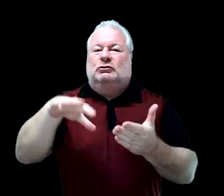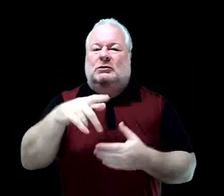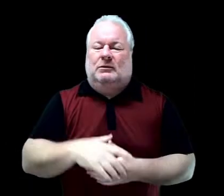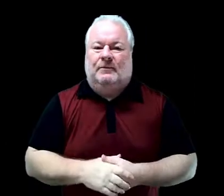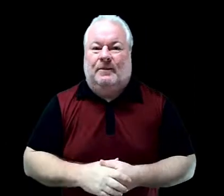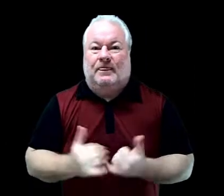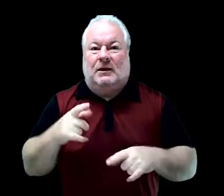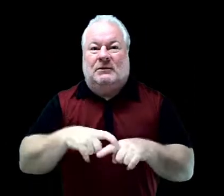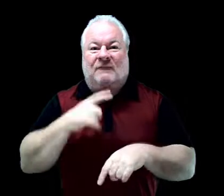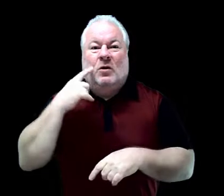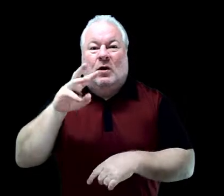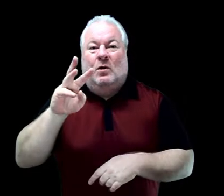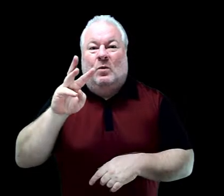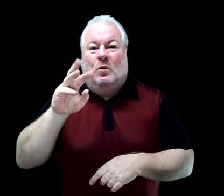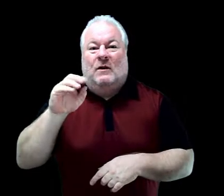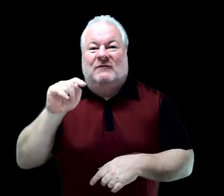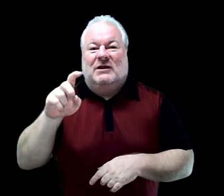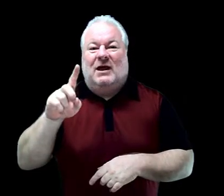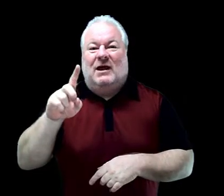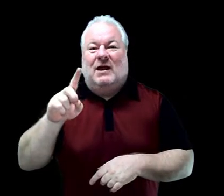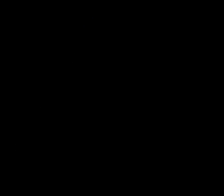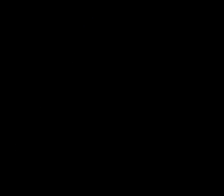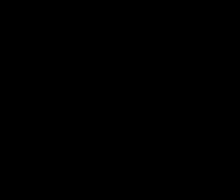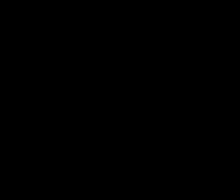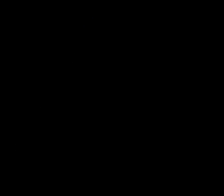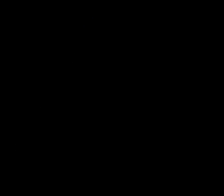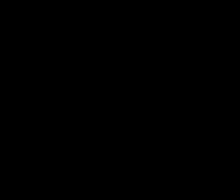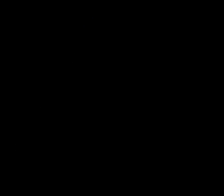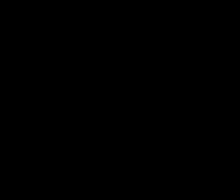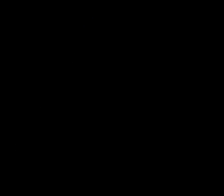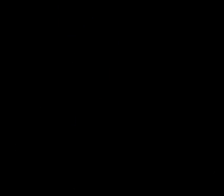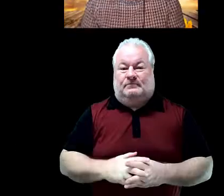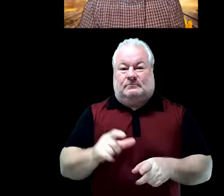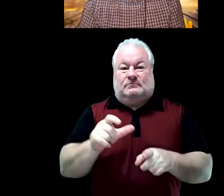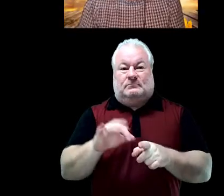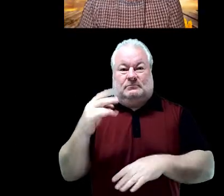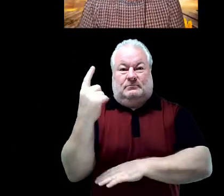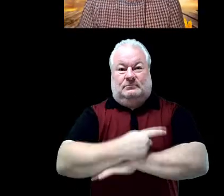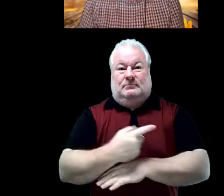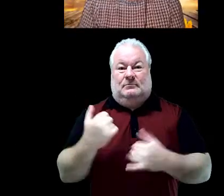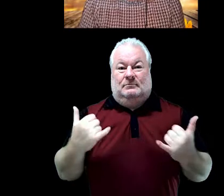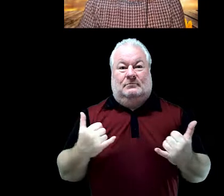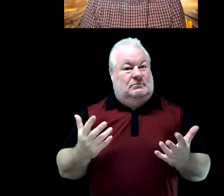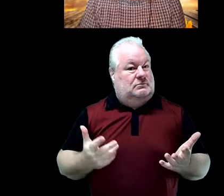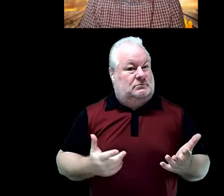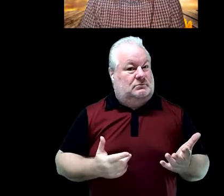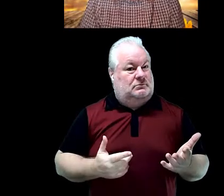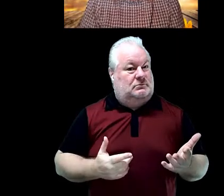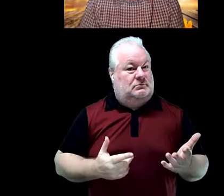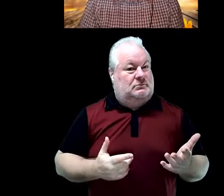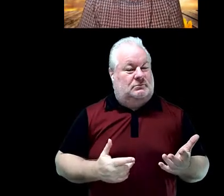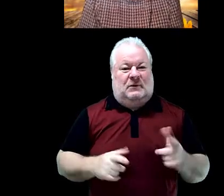Okay, it is time for our word of the day. Our word of the day today